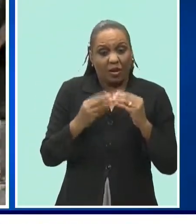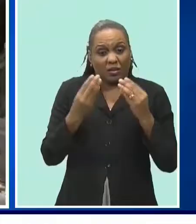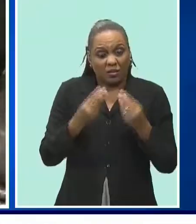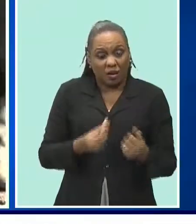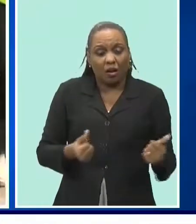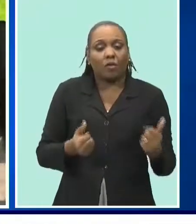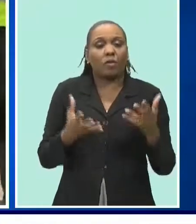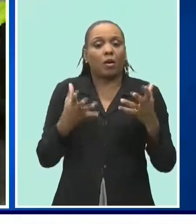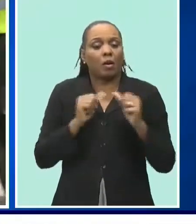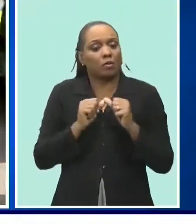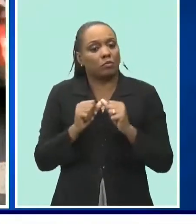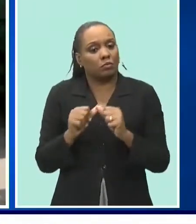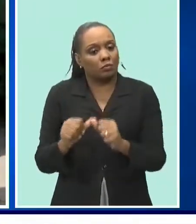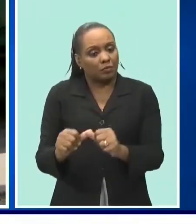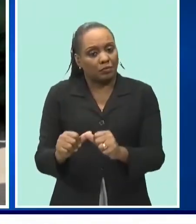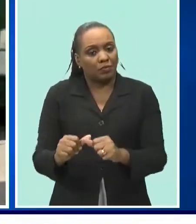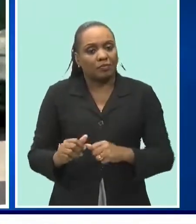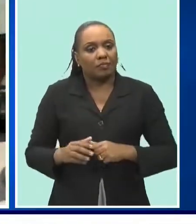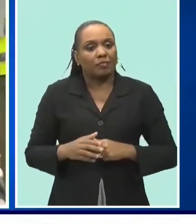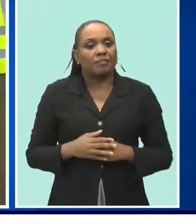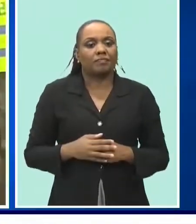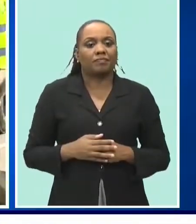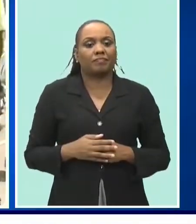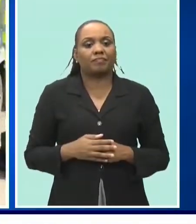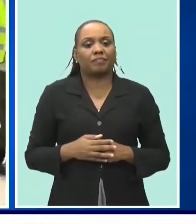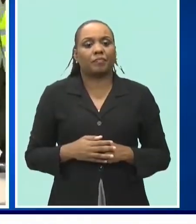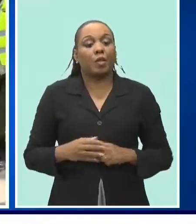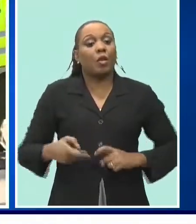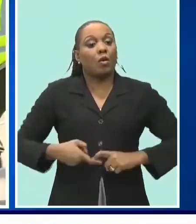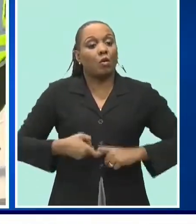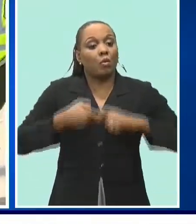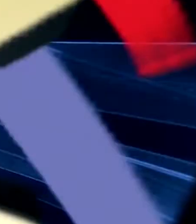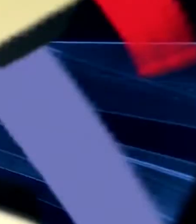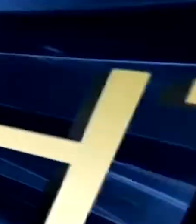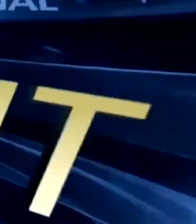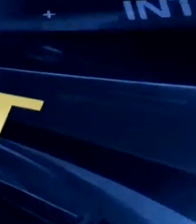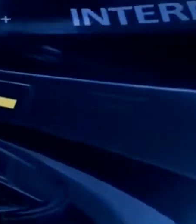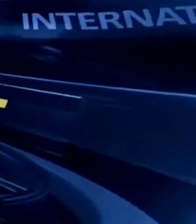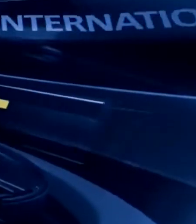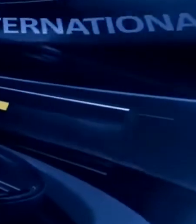end on february 14. aliyah briggs cbc news